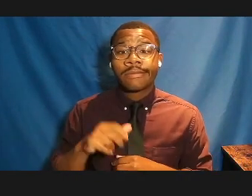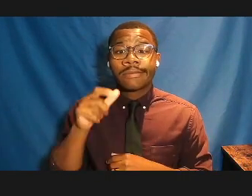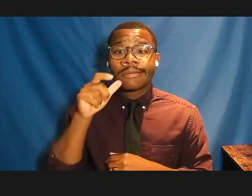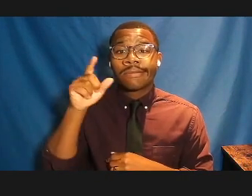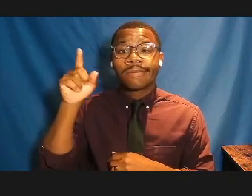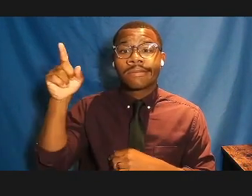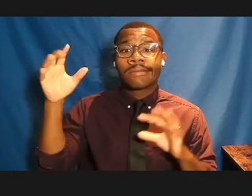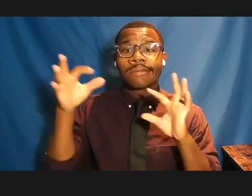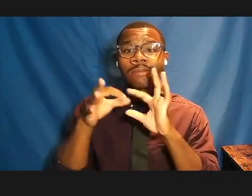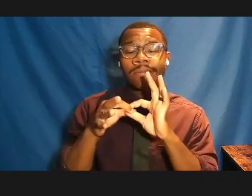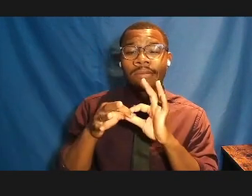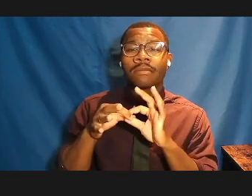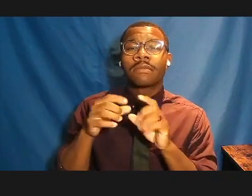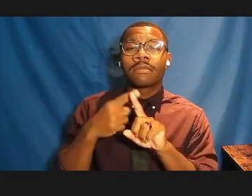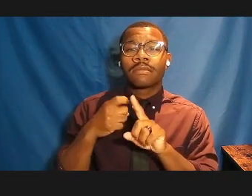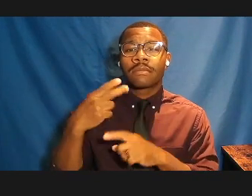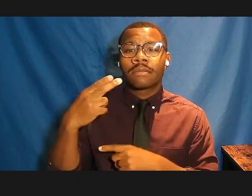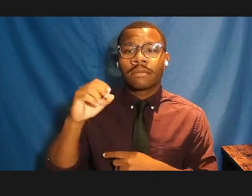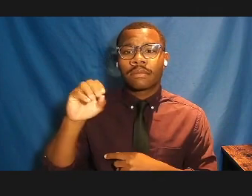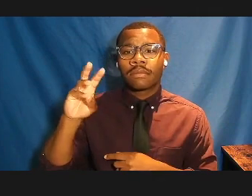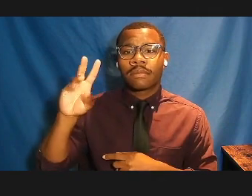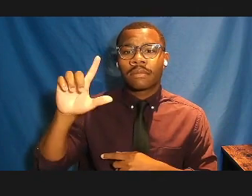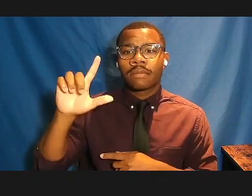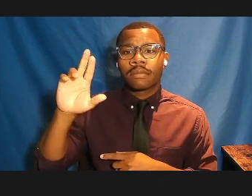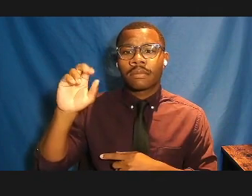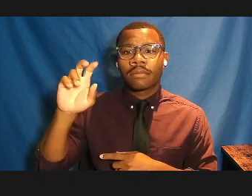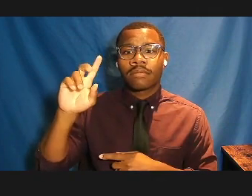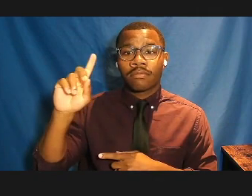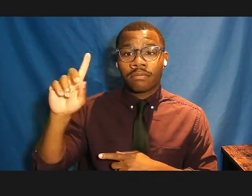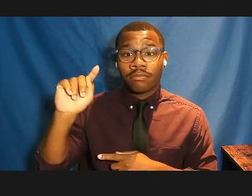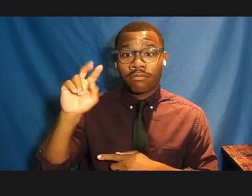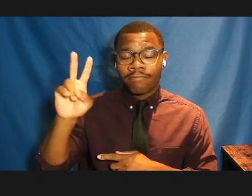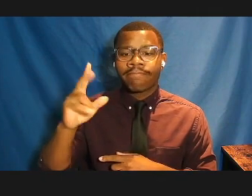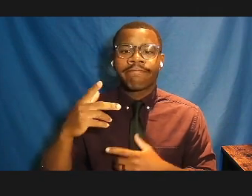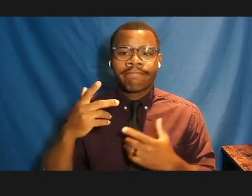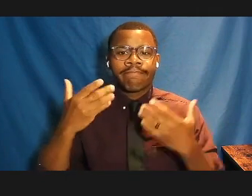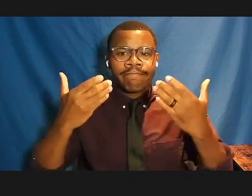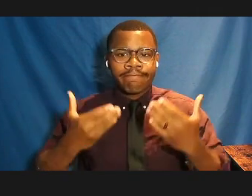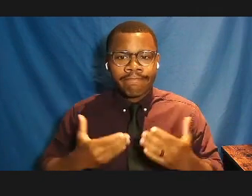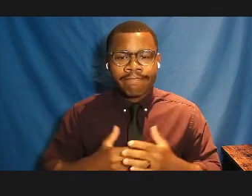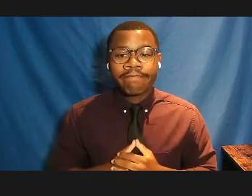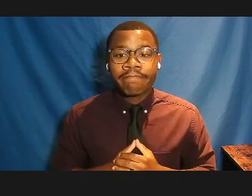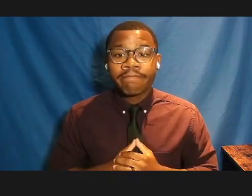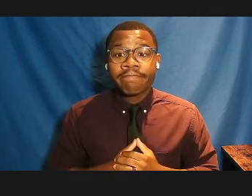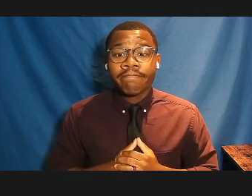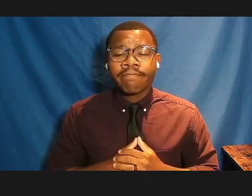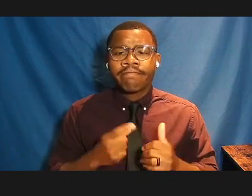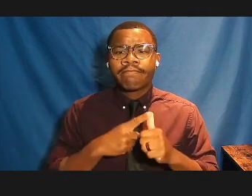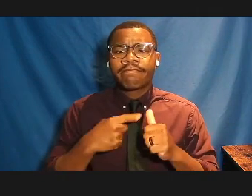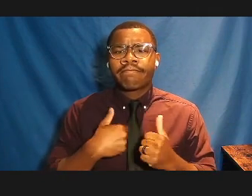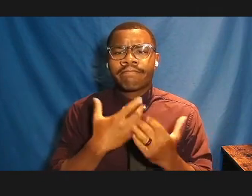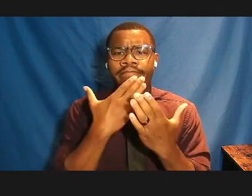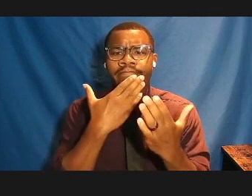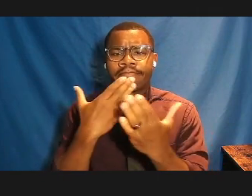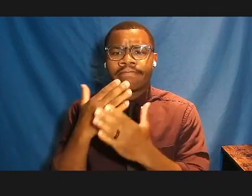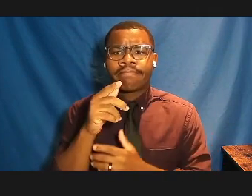by giving some thanks to some wonderful partners of ours. Thank you to Pro Bono ASL for providing ASL